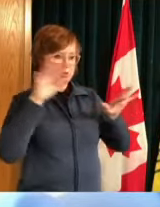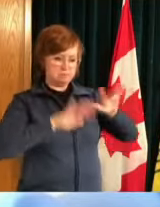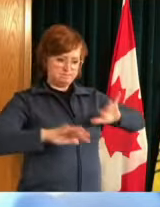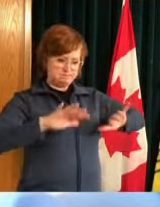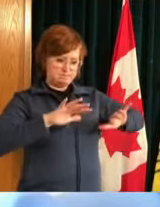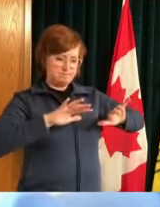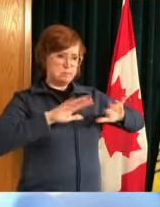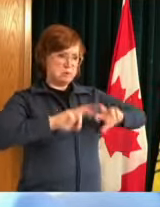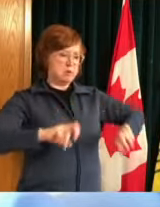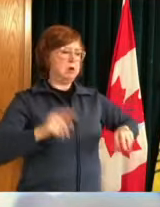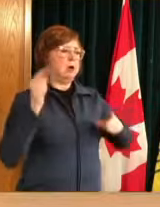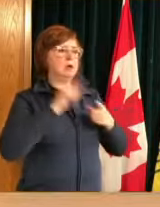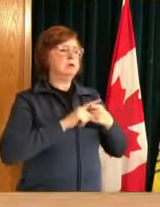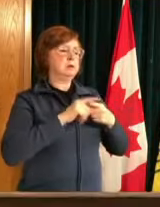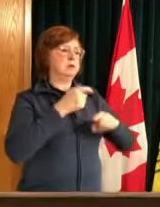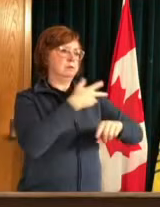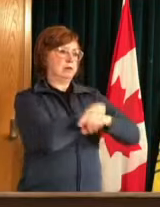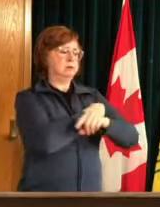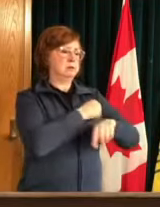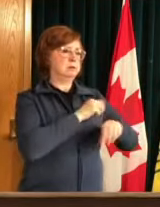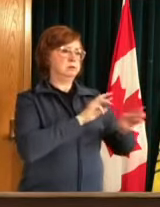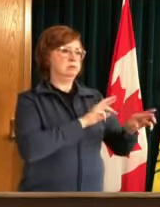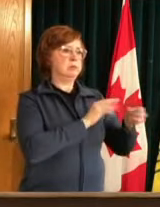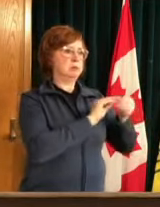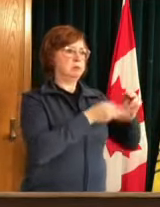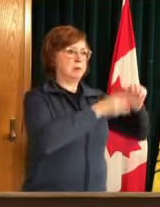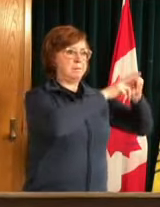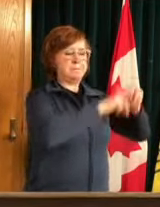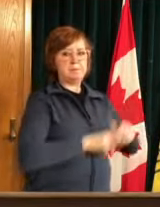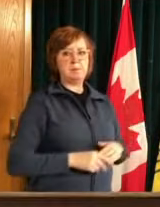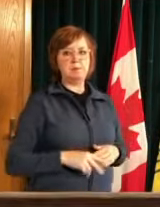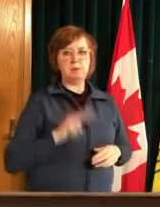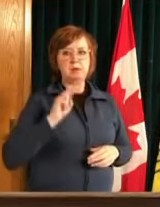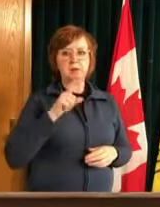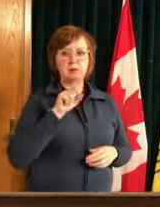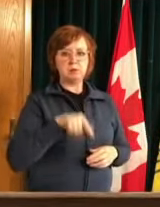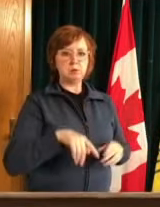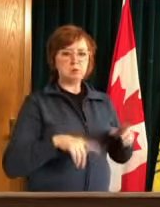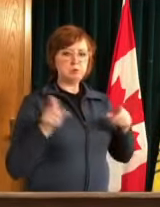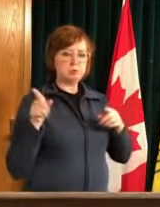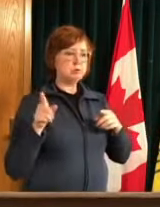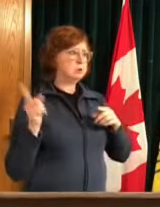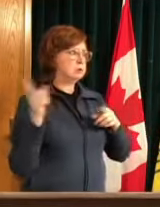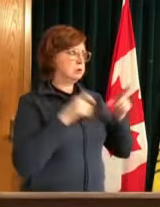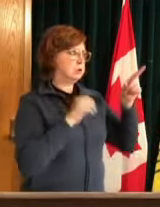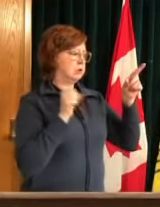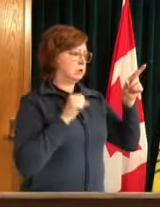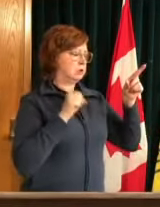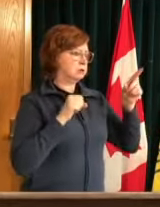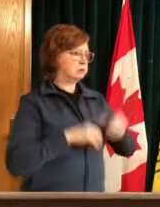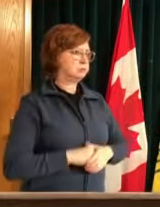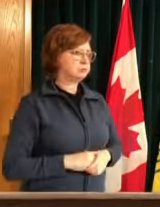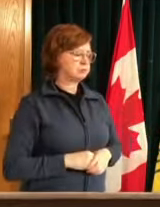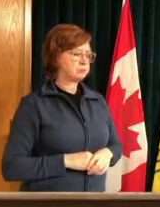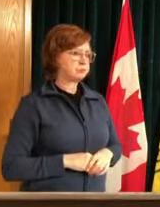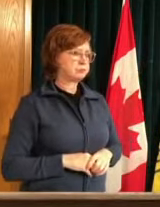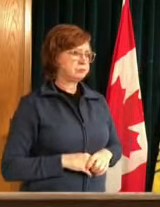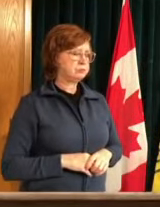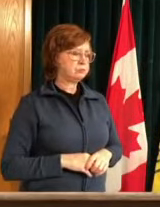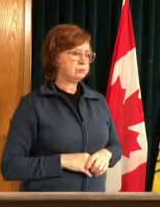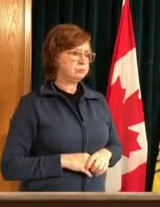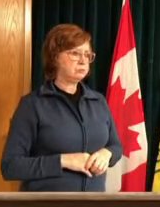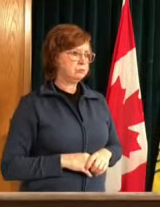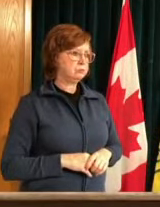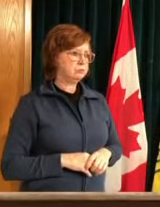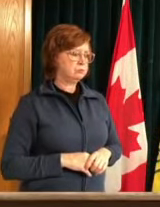thank you follow up phil yes sir are the numbers of people in uh